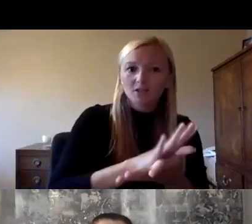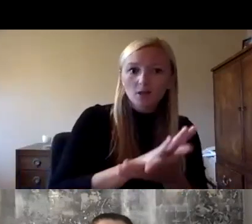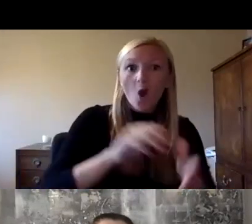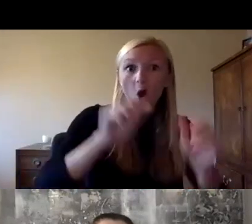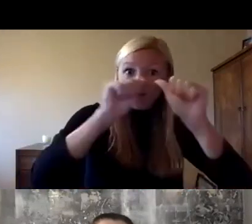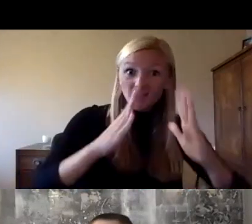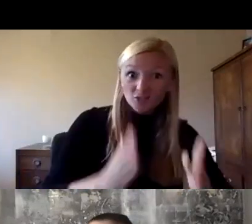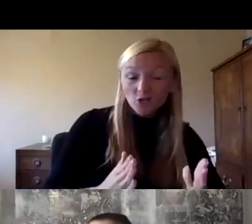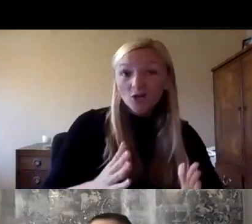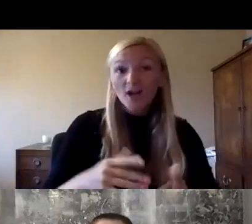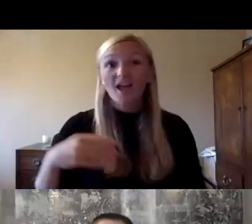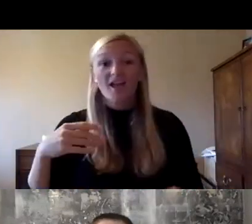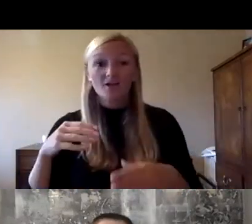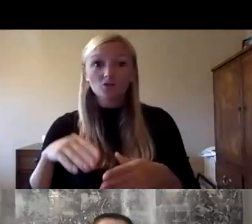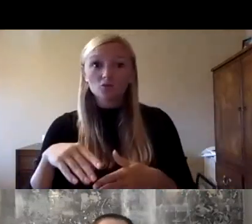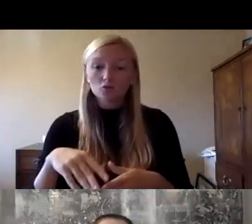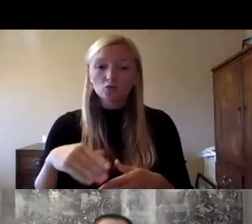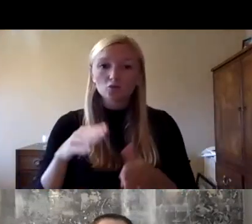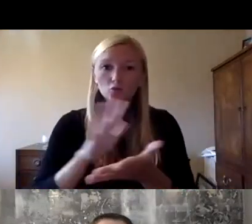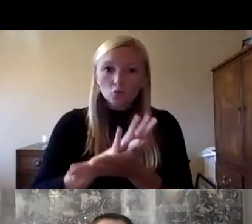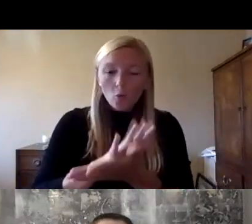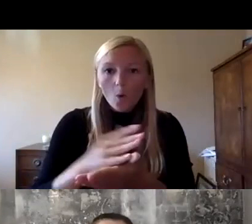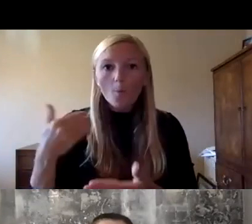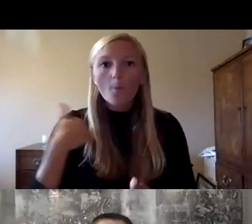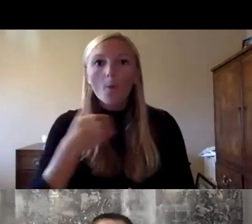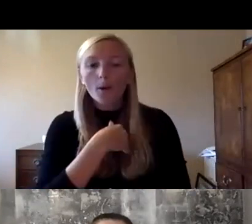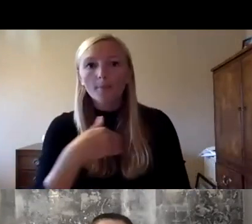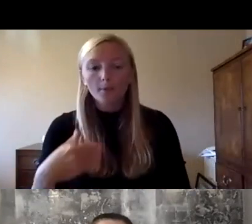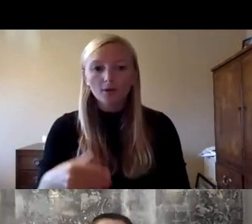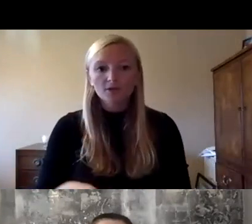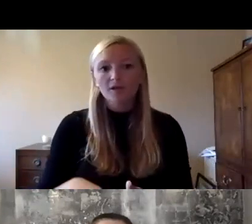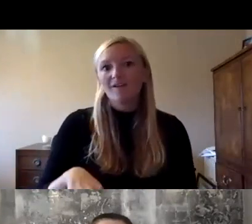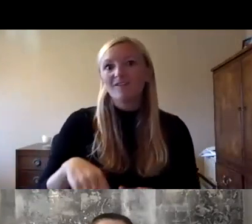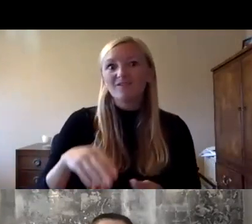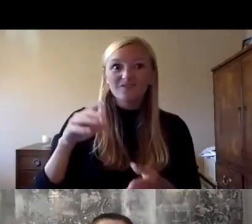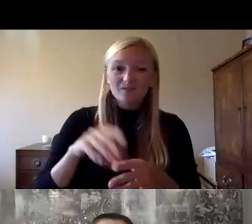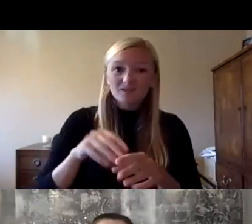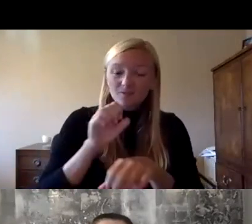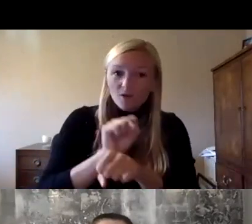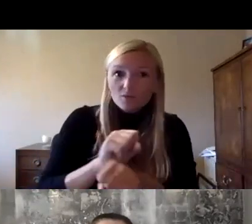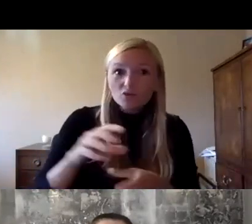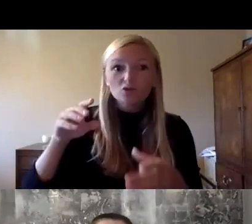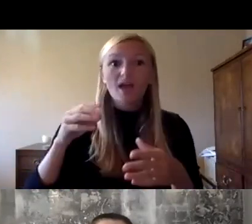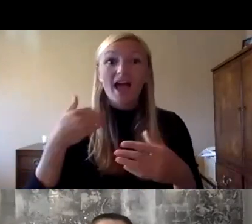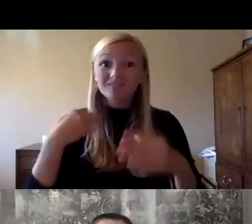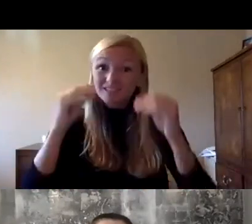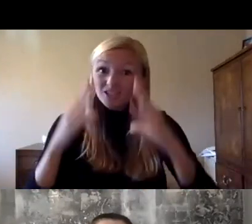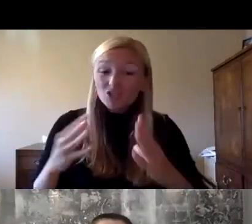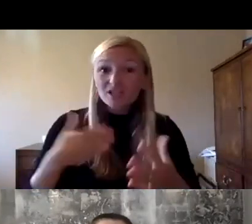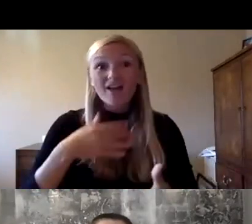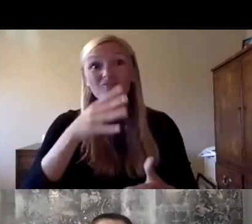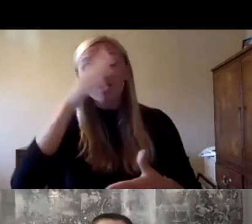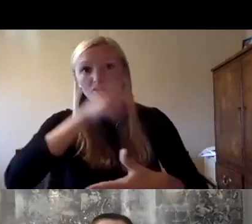school board members we have district superintendents business officials facilities directors we also have teachers parents